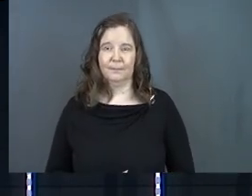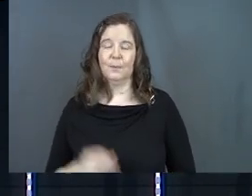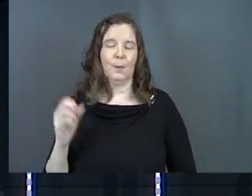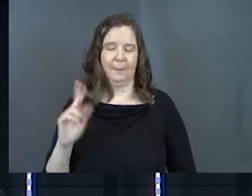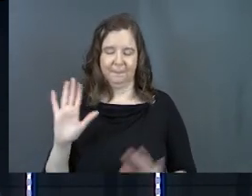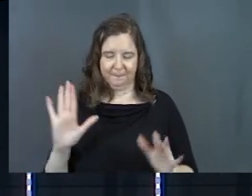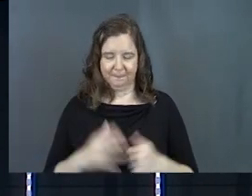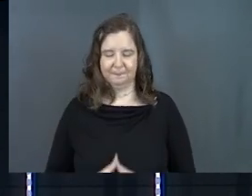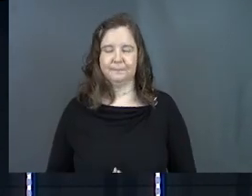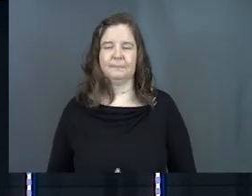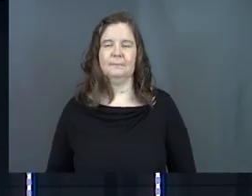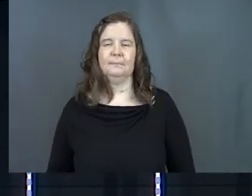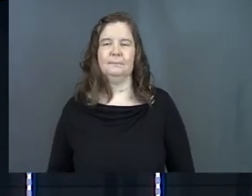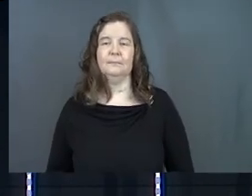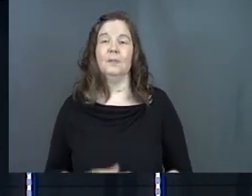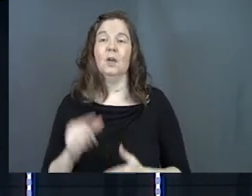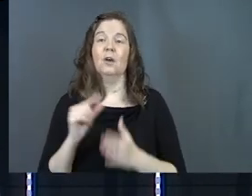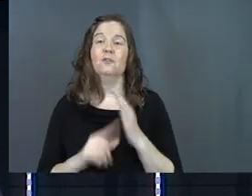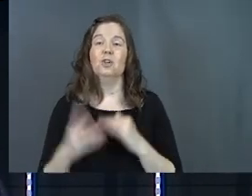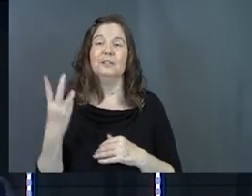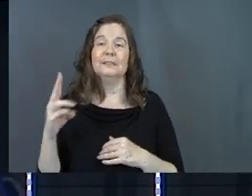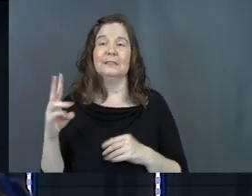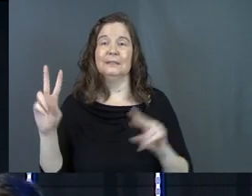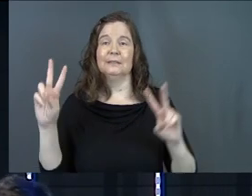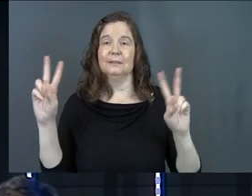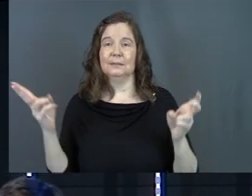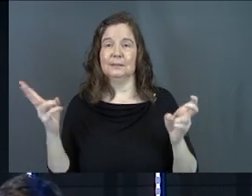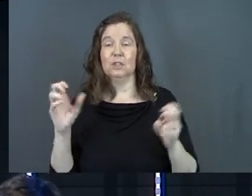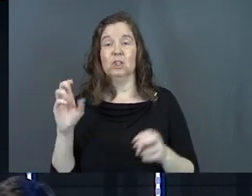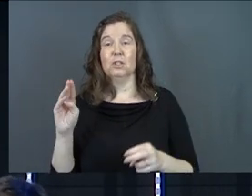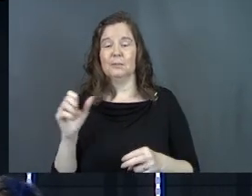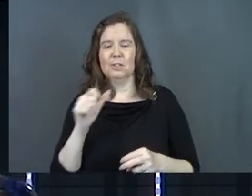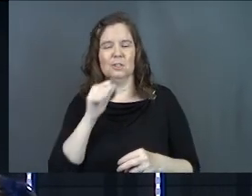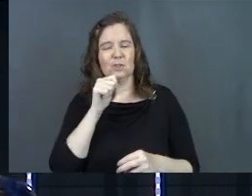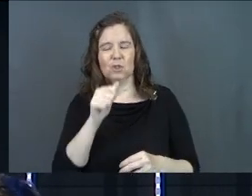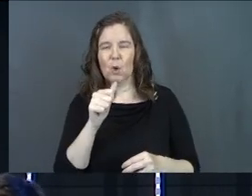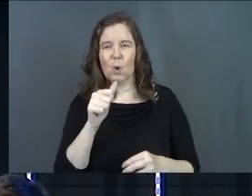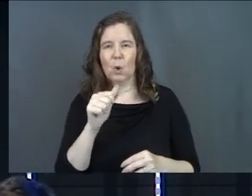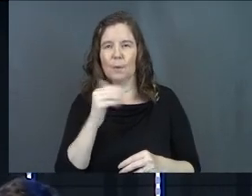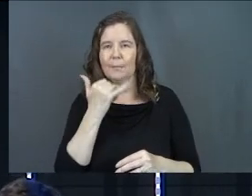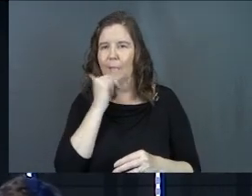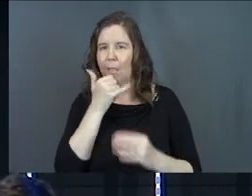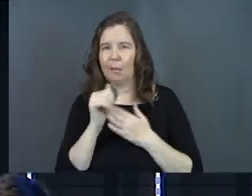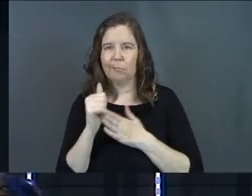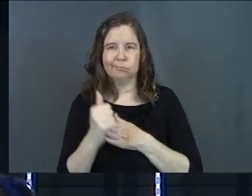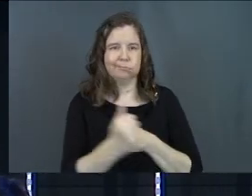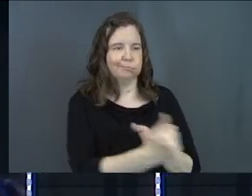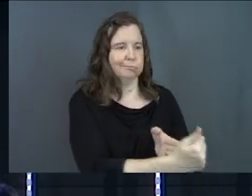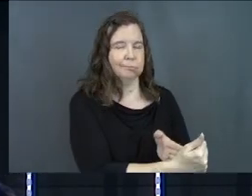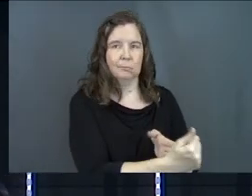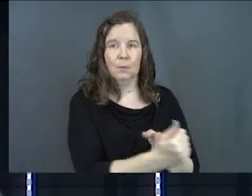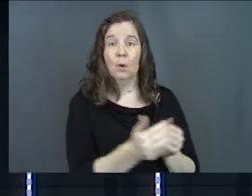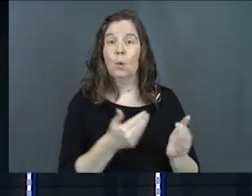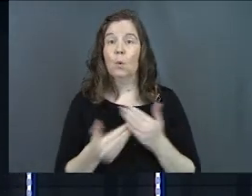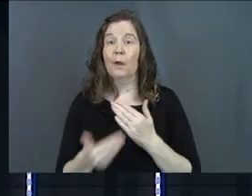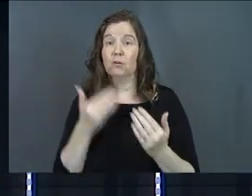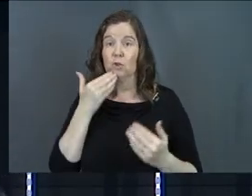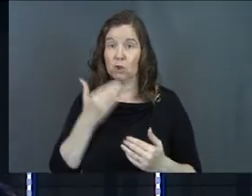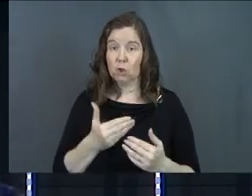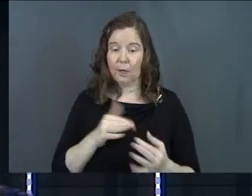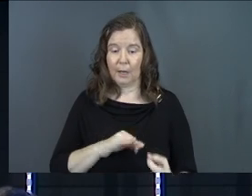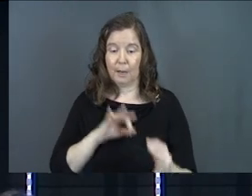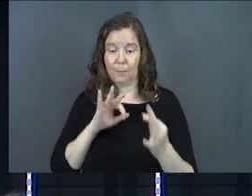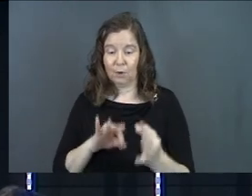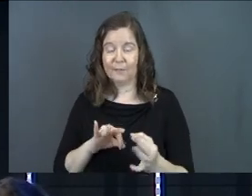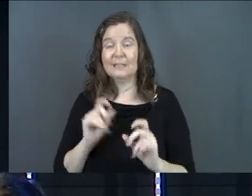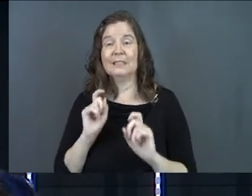Okay. Verse 16. James says, So don't be misled, my dear brothers and sisters. Whatever is good and